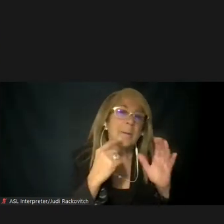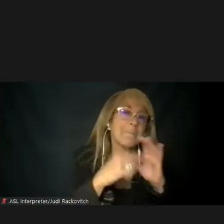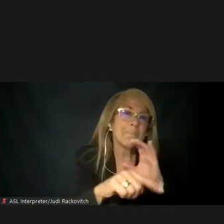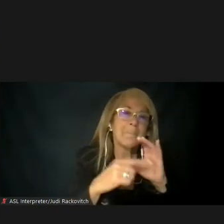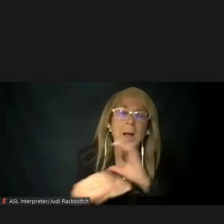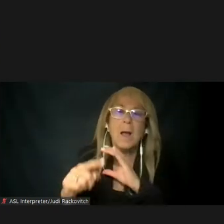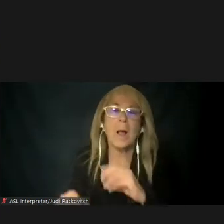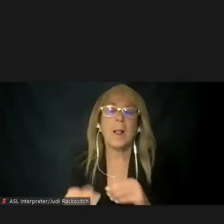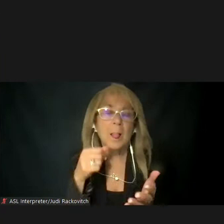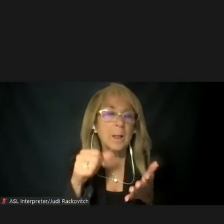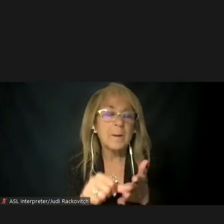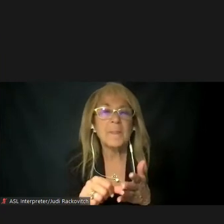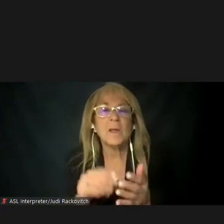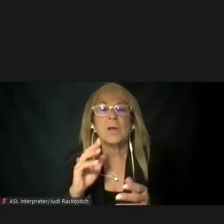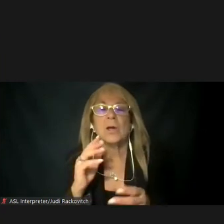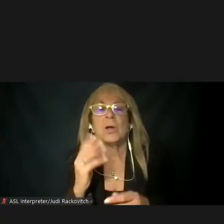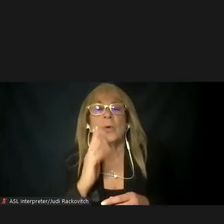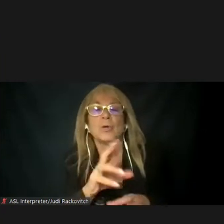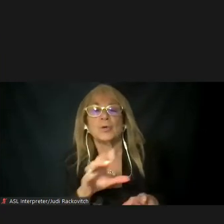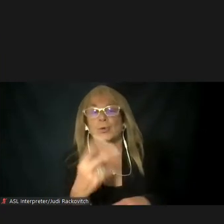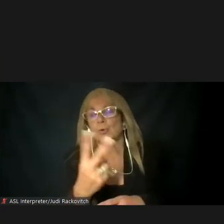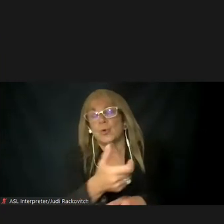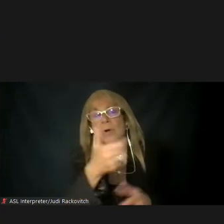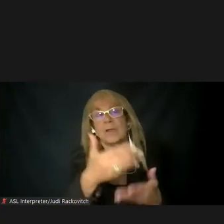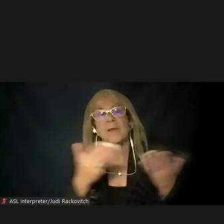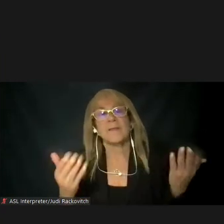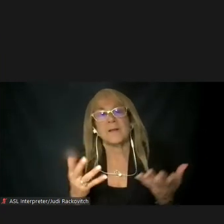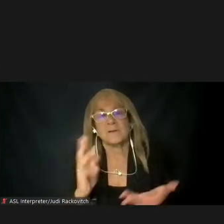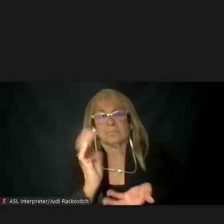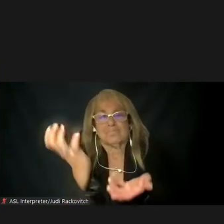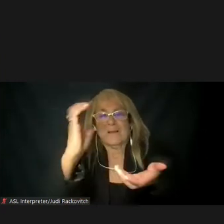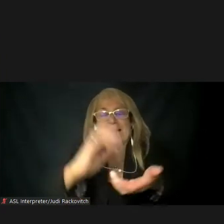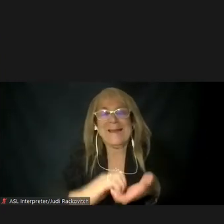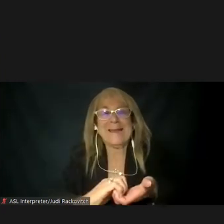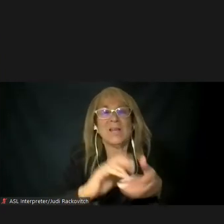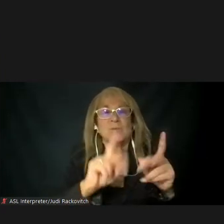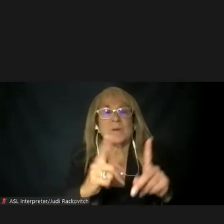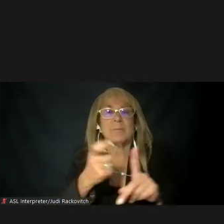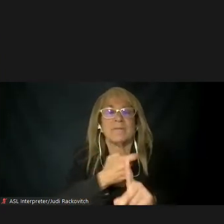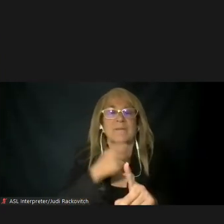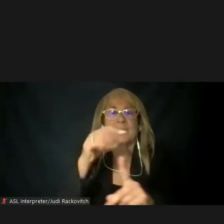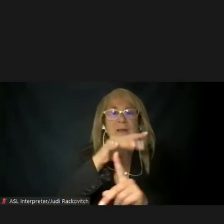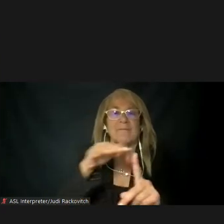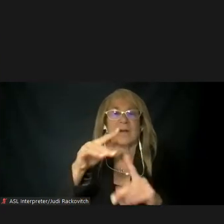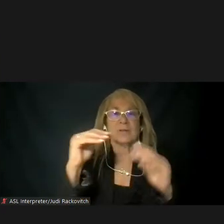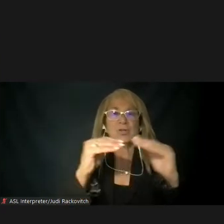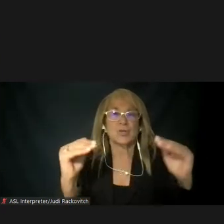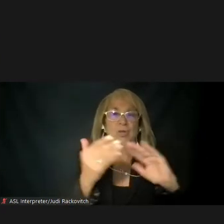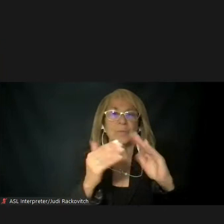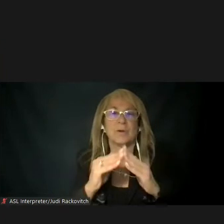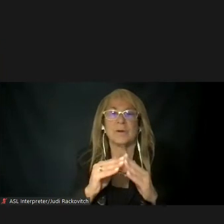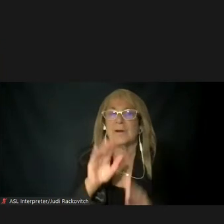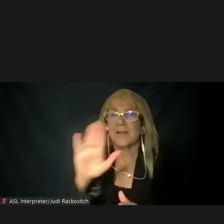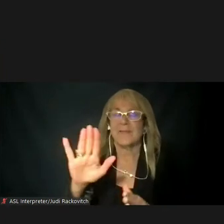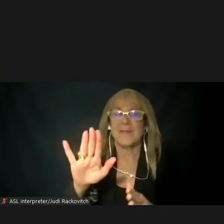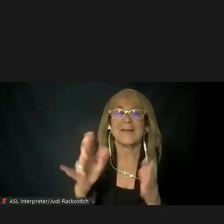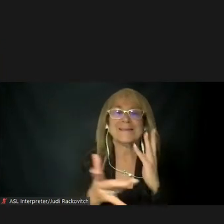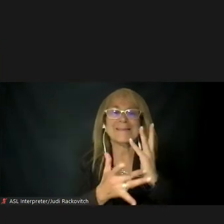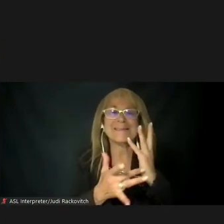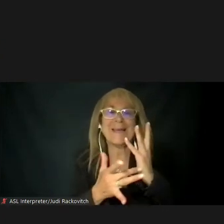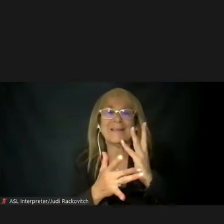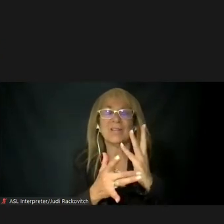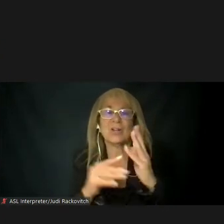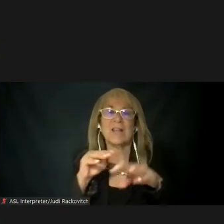to engage members of the environmental justice community. One is the Environmental Justice Technical Advisory Group that we'll be bringing